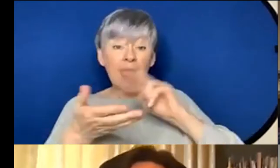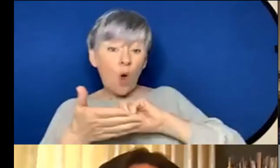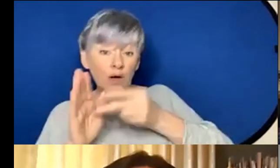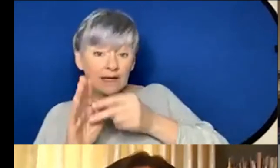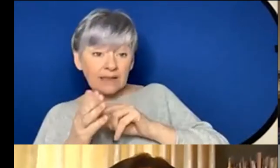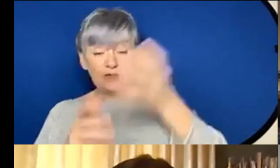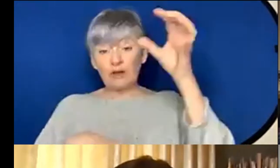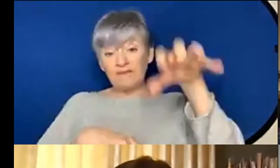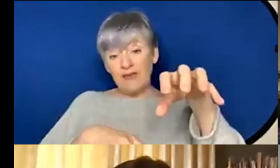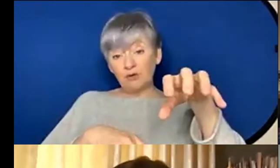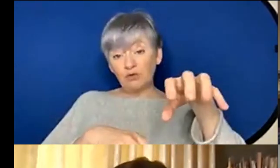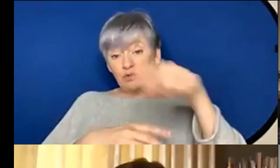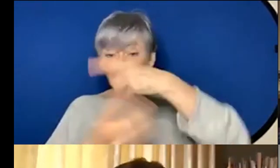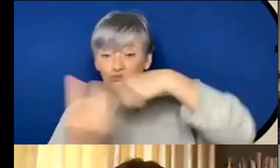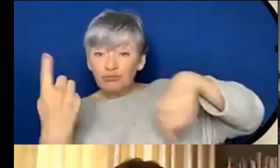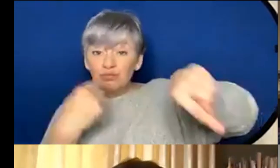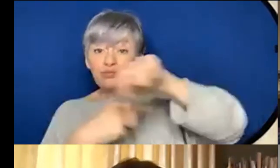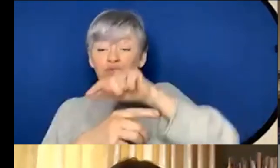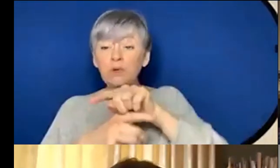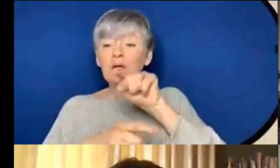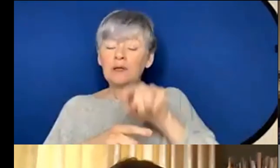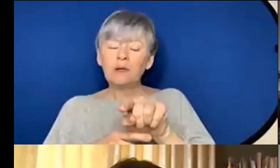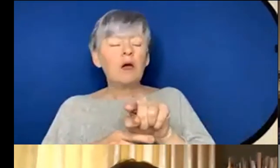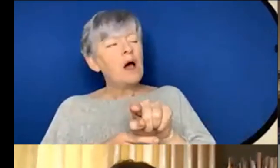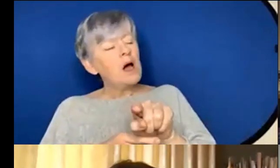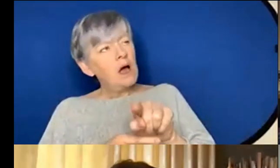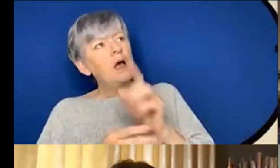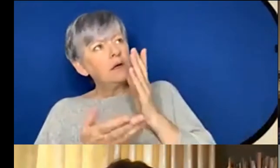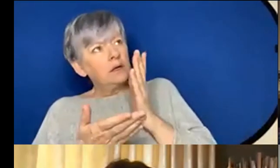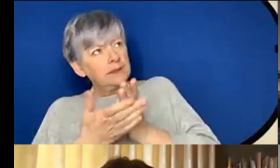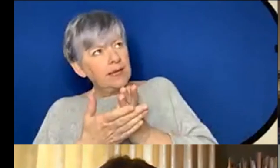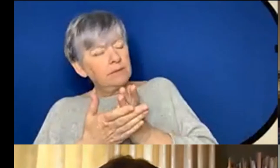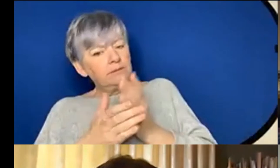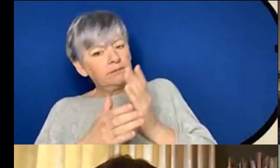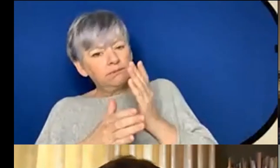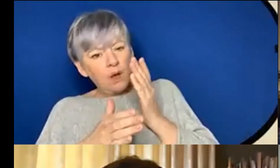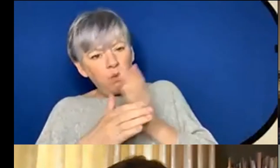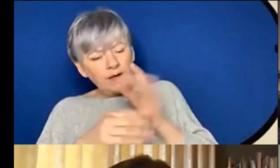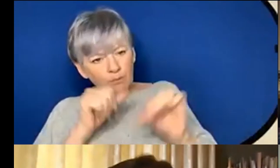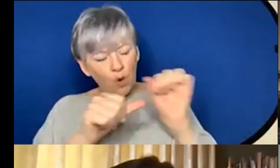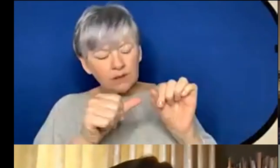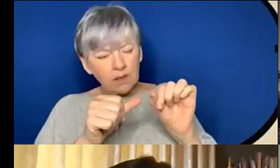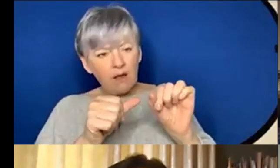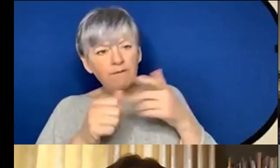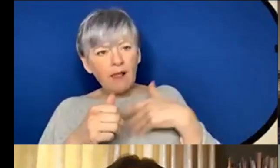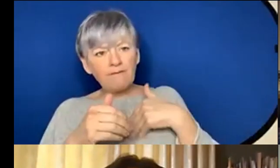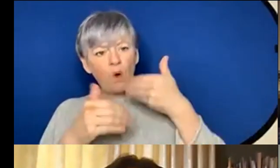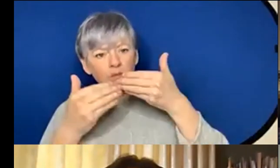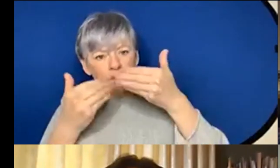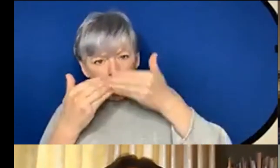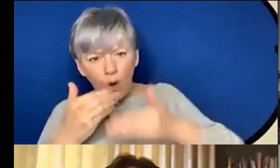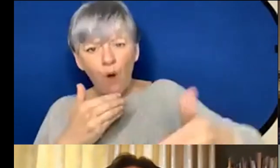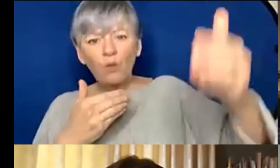yeah well I mean um this is still definitely a work in progress like I still feel there's a long way to go but I do feel I've made some good